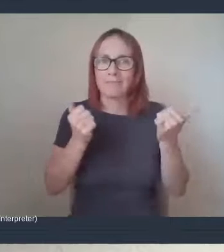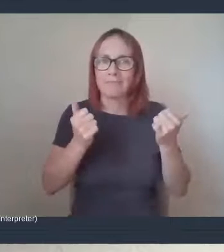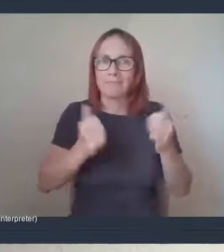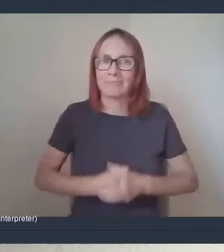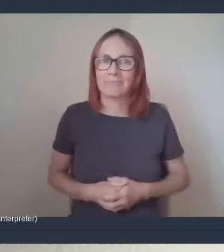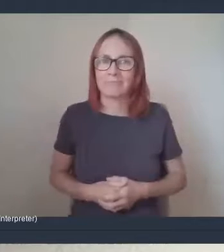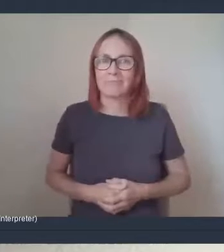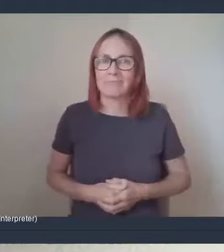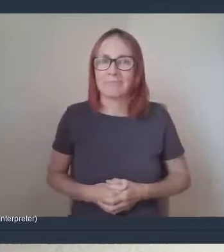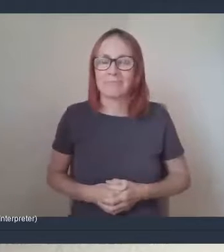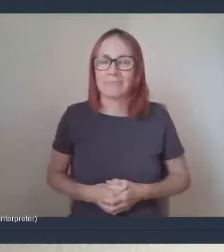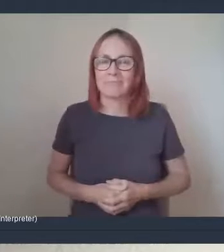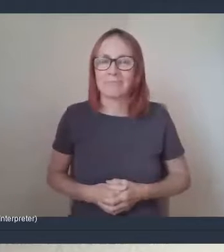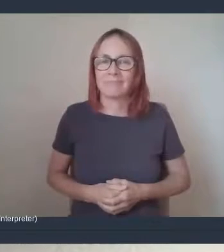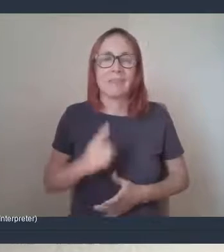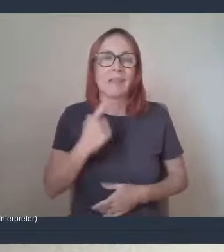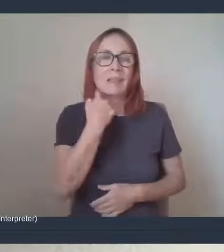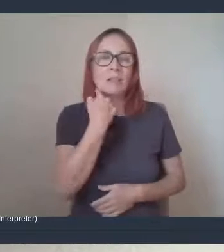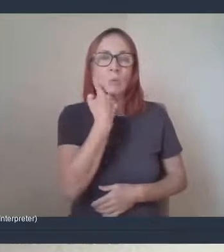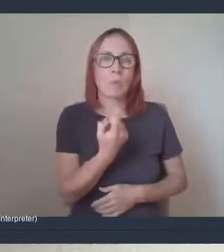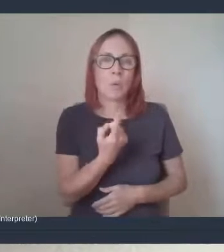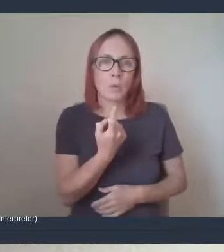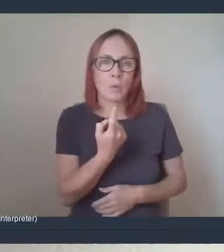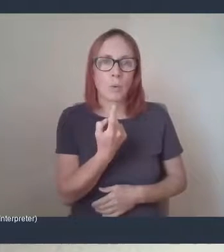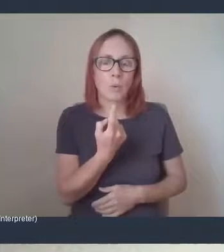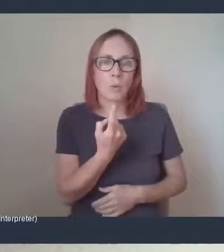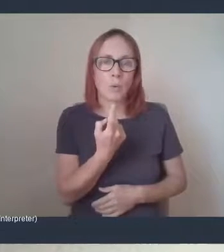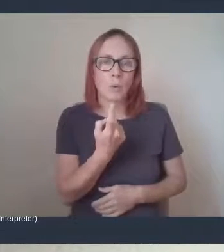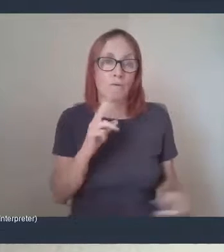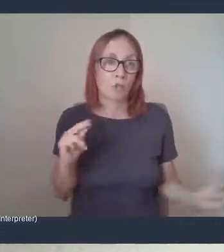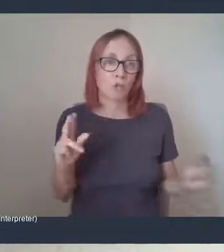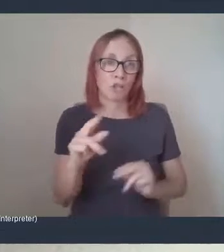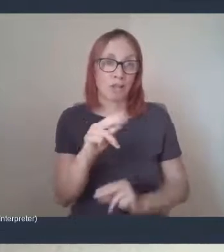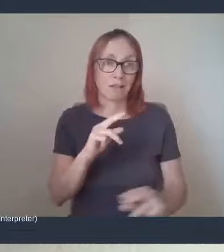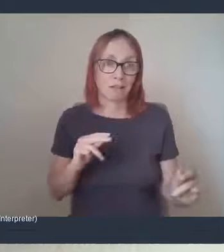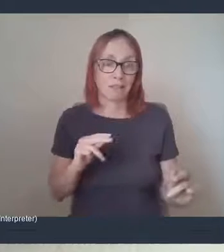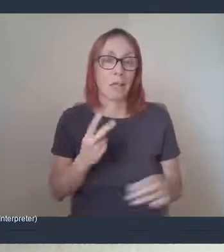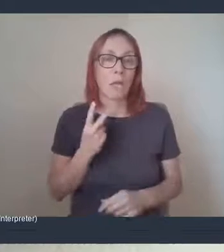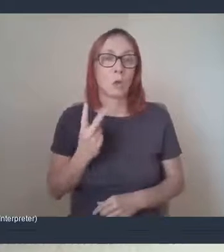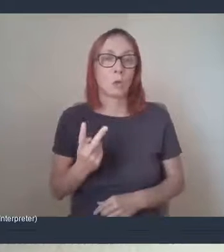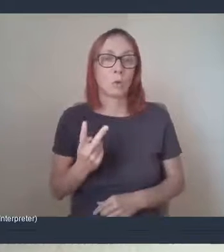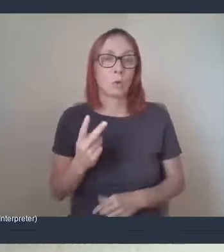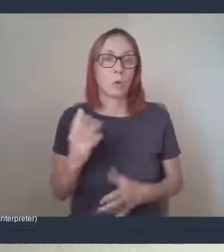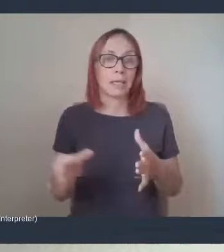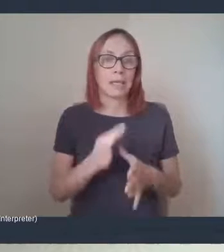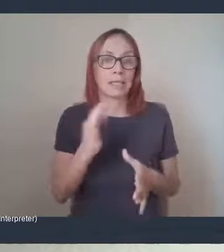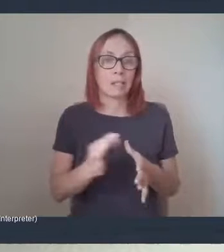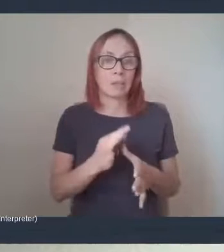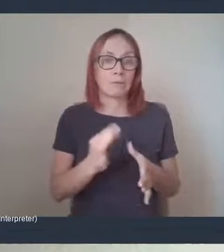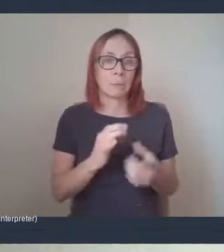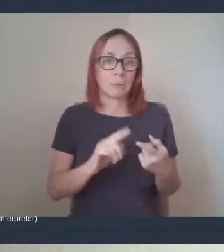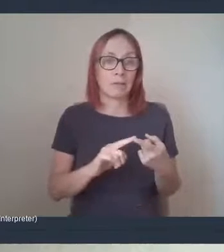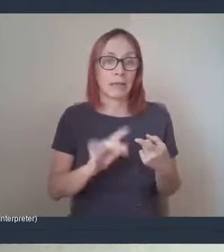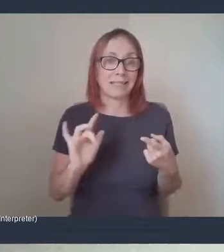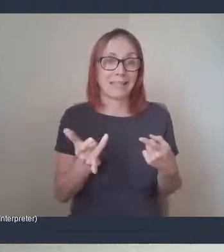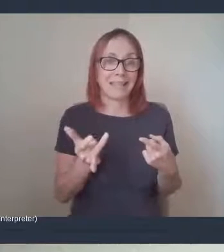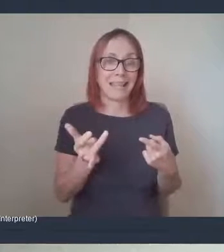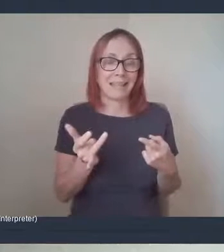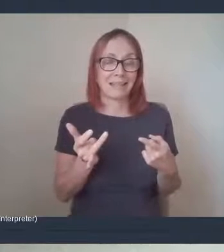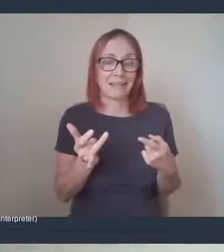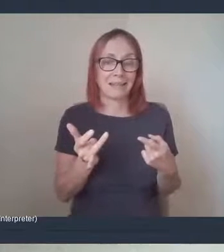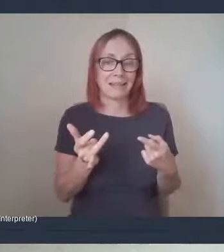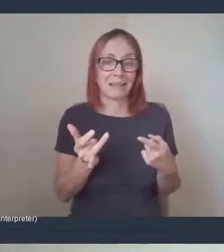And tomorrow for Let's Chat we have two interviews. We have one at 10am with the